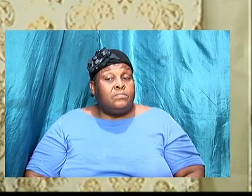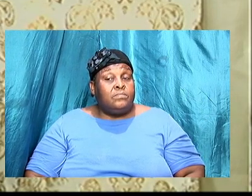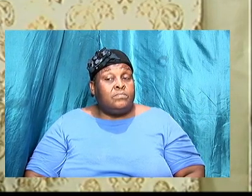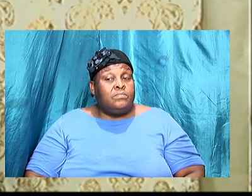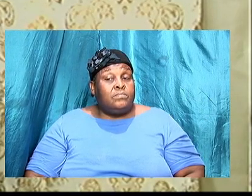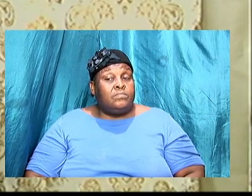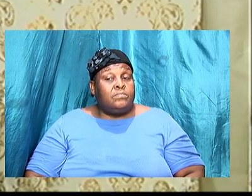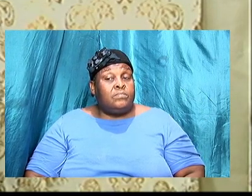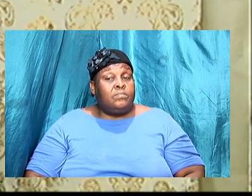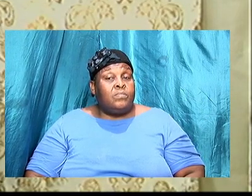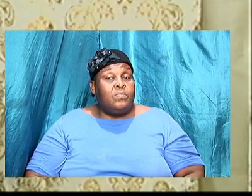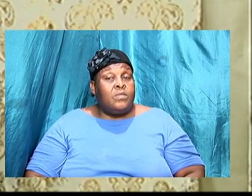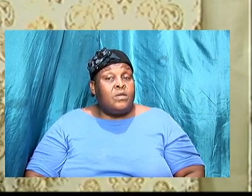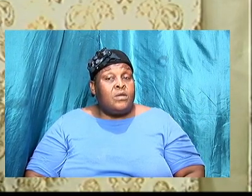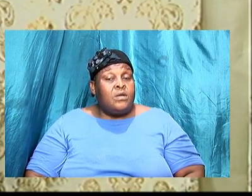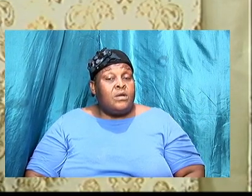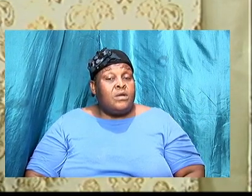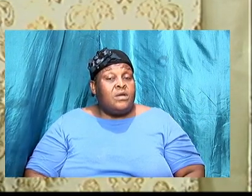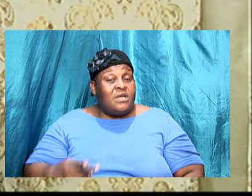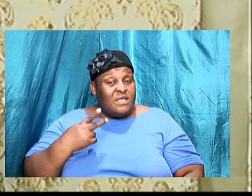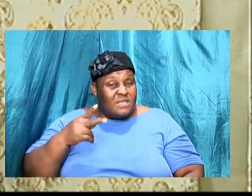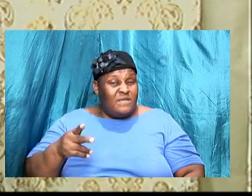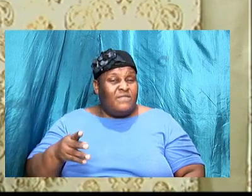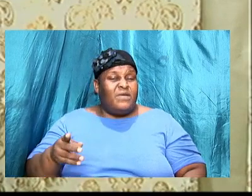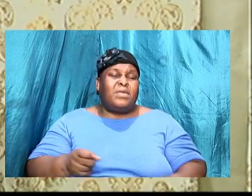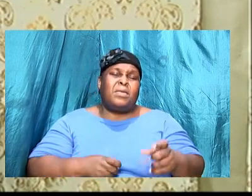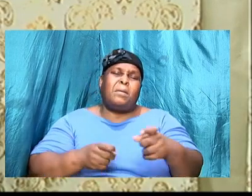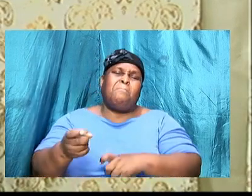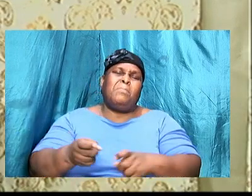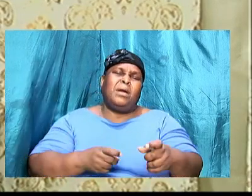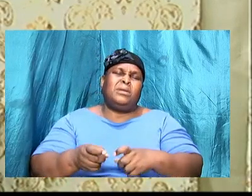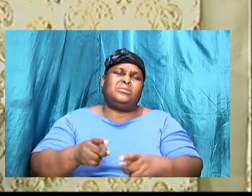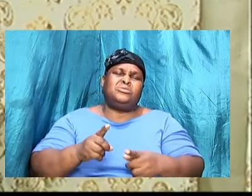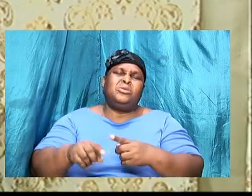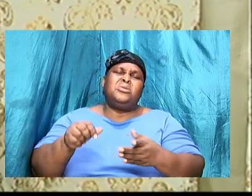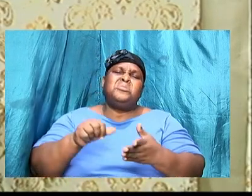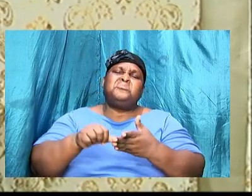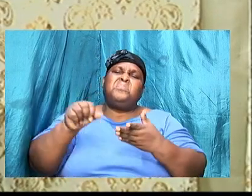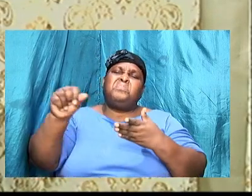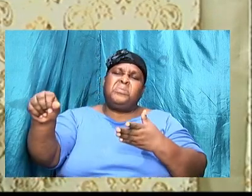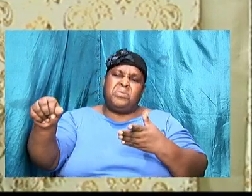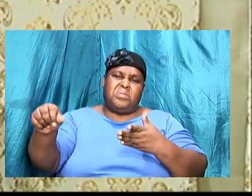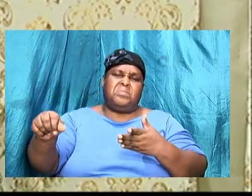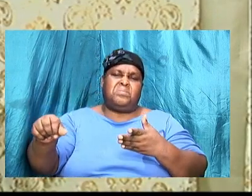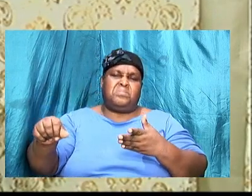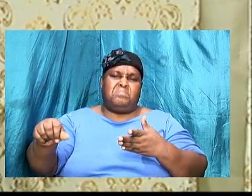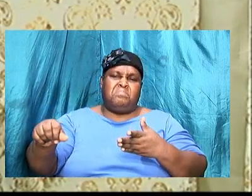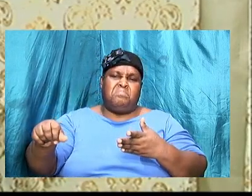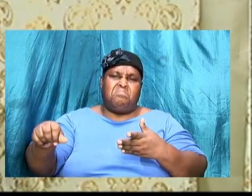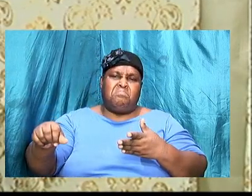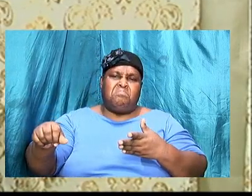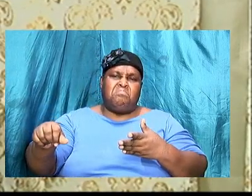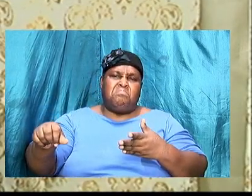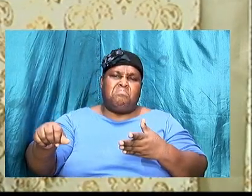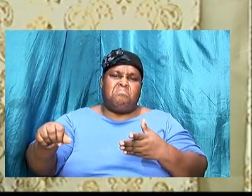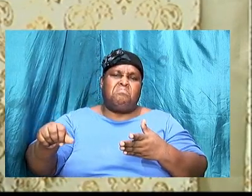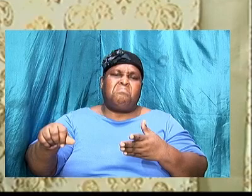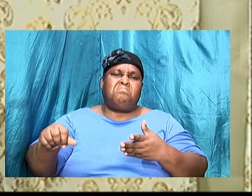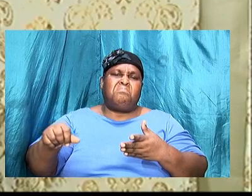and then you see if you can manage your payback you say God you know everything for this thing is within the scope